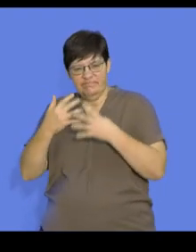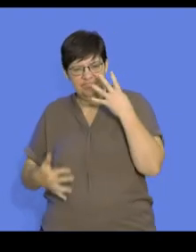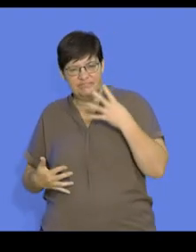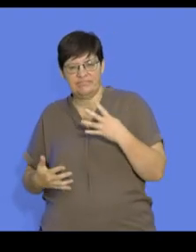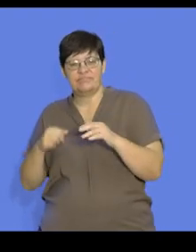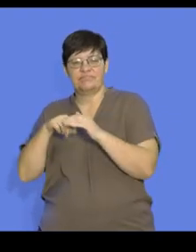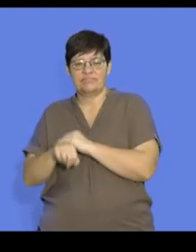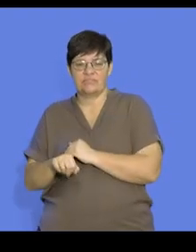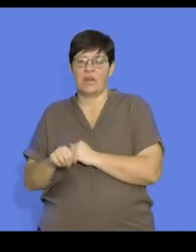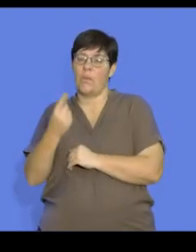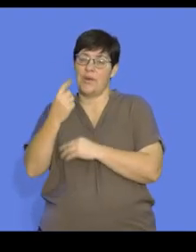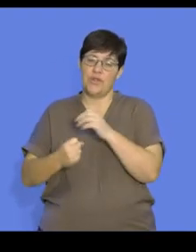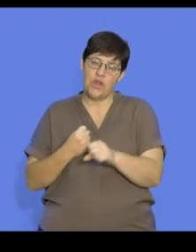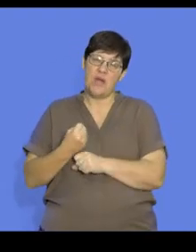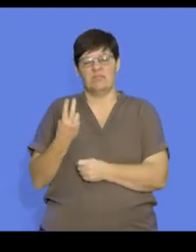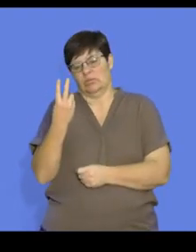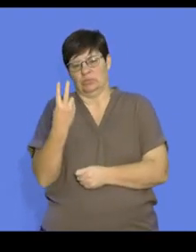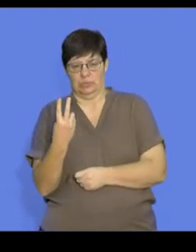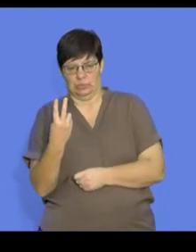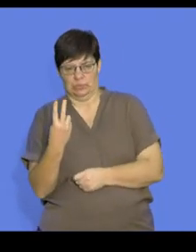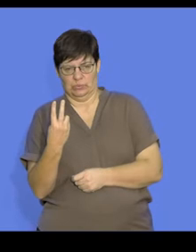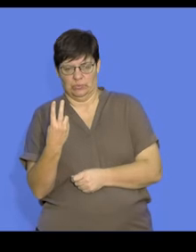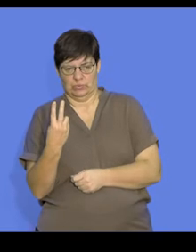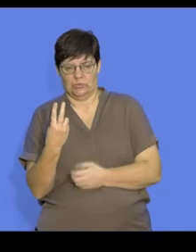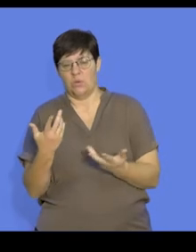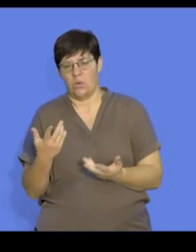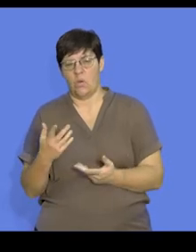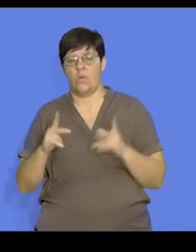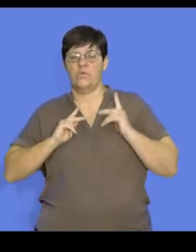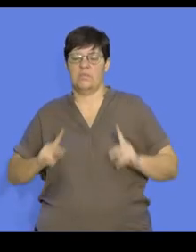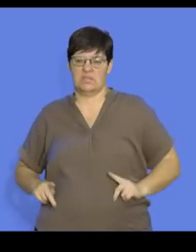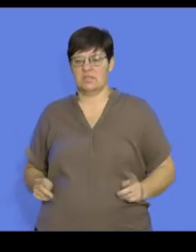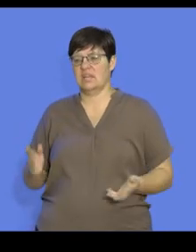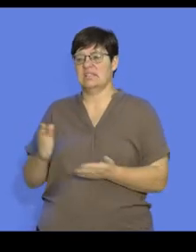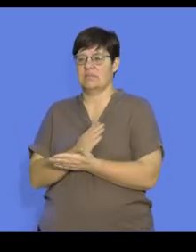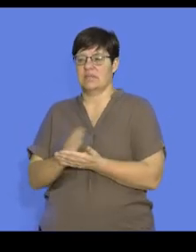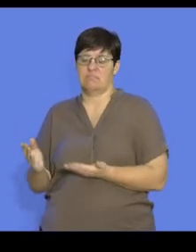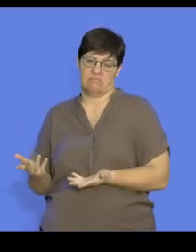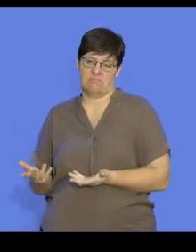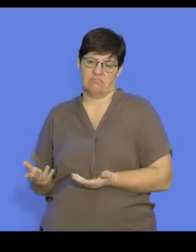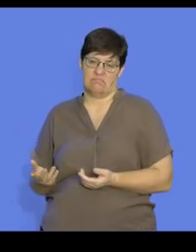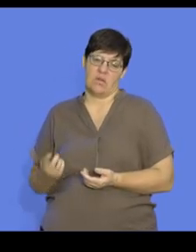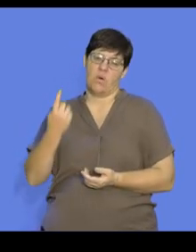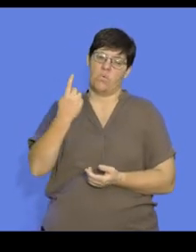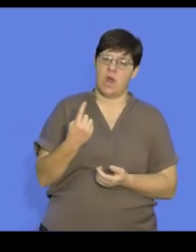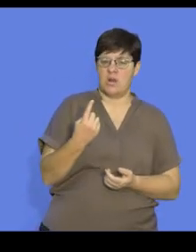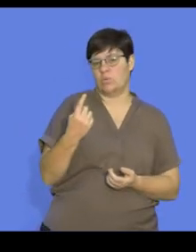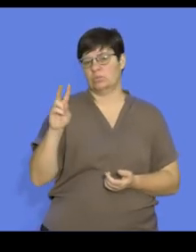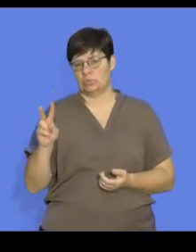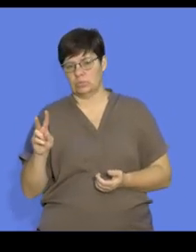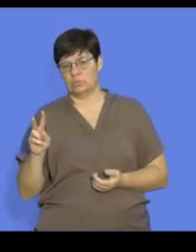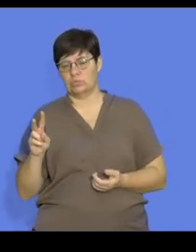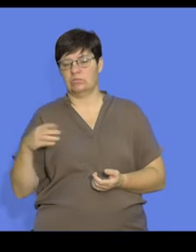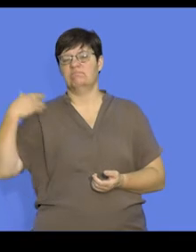produce two offsprings a year. Or in terms of humans or larger mammals, sometimes even one or two